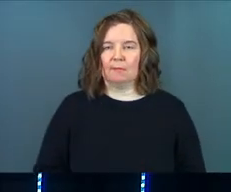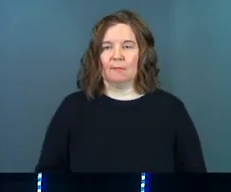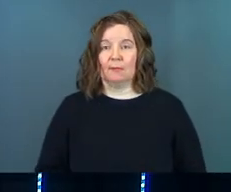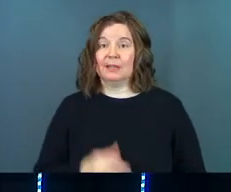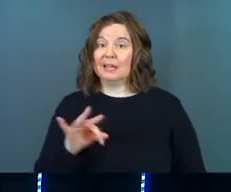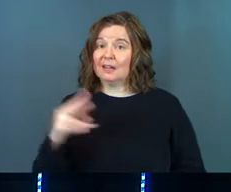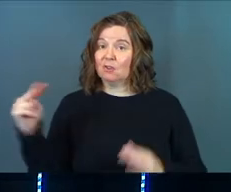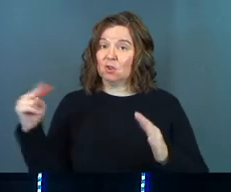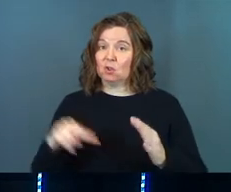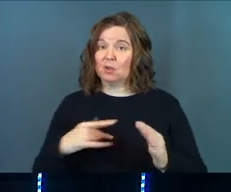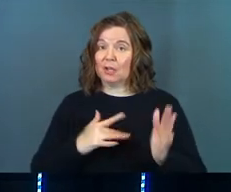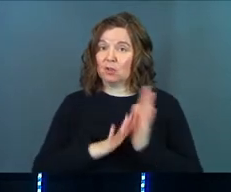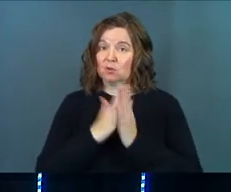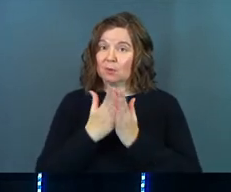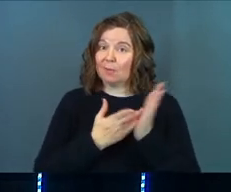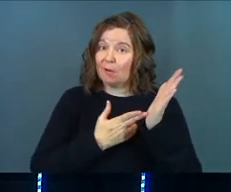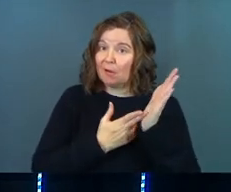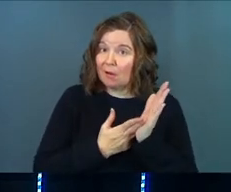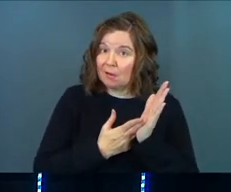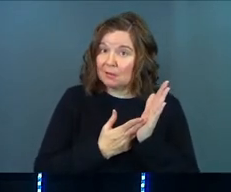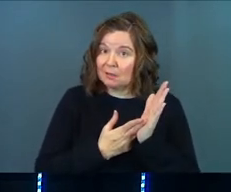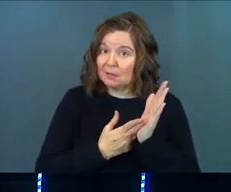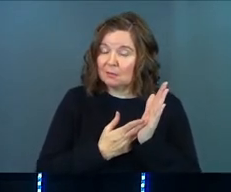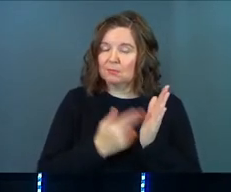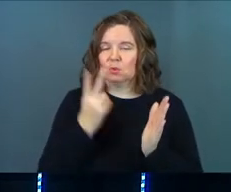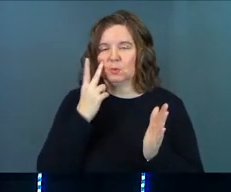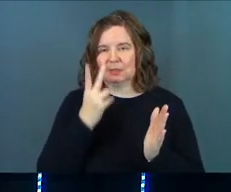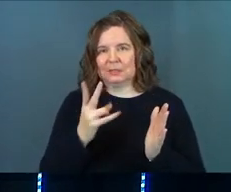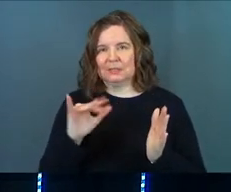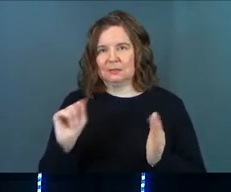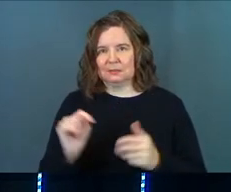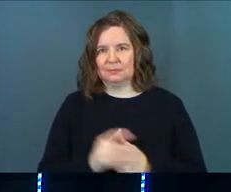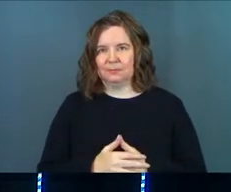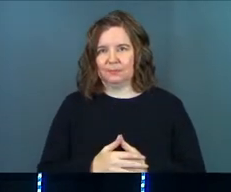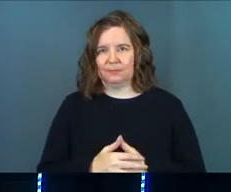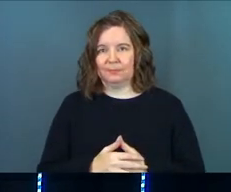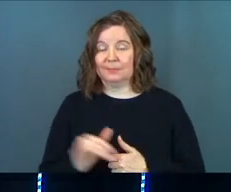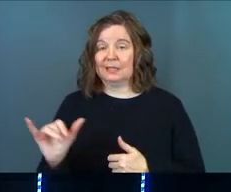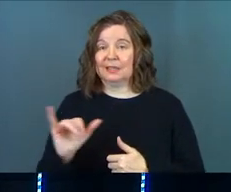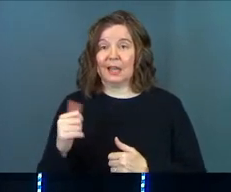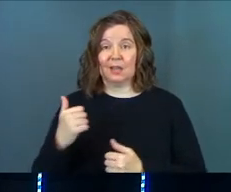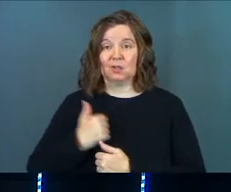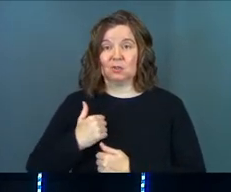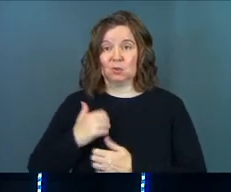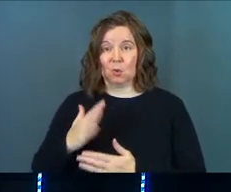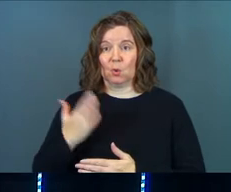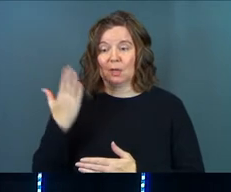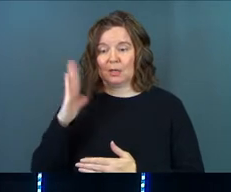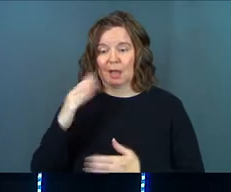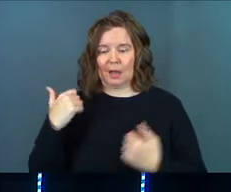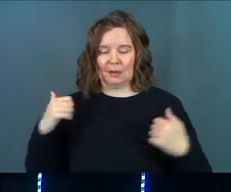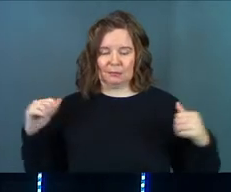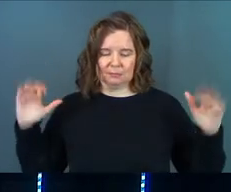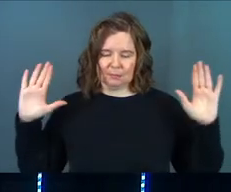And if you look at the scripture honestly, you'll see it. Just like a soldier, God lays down his life so that